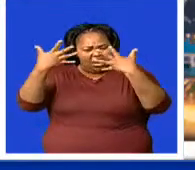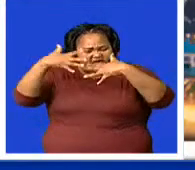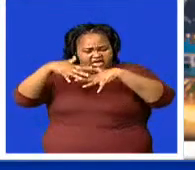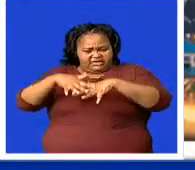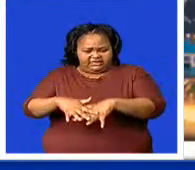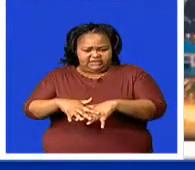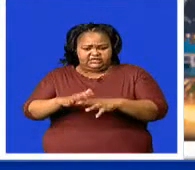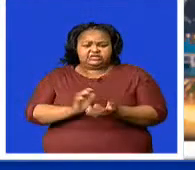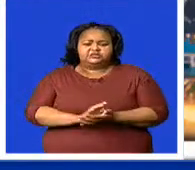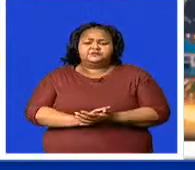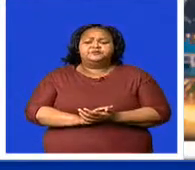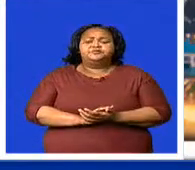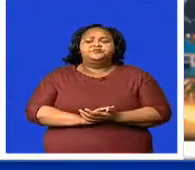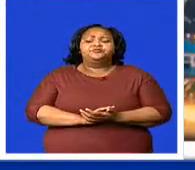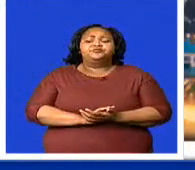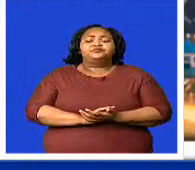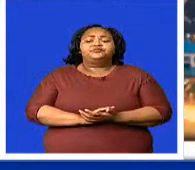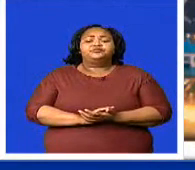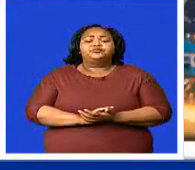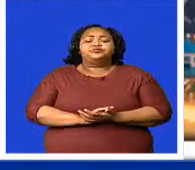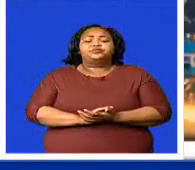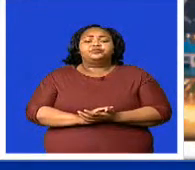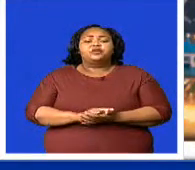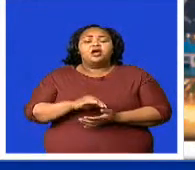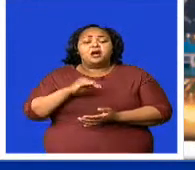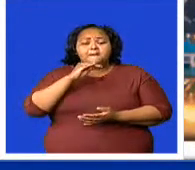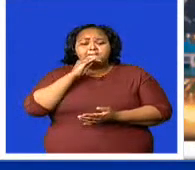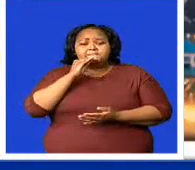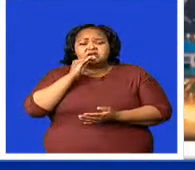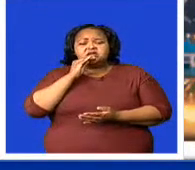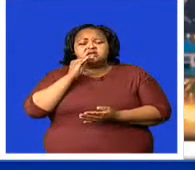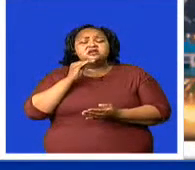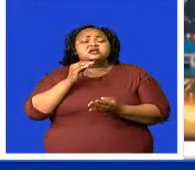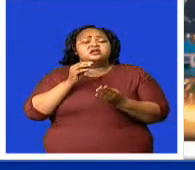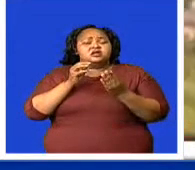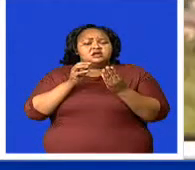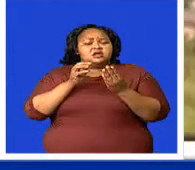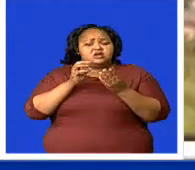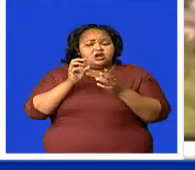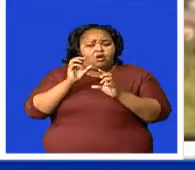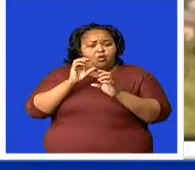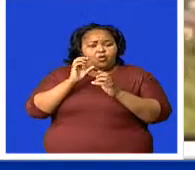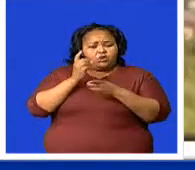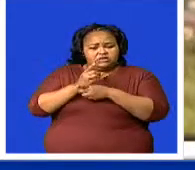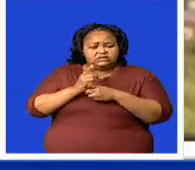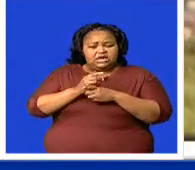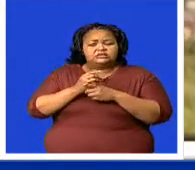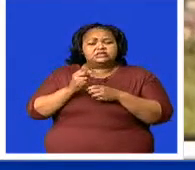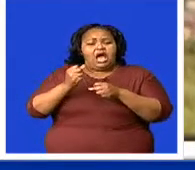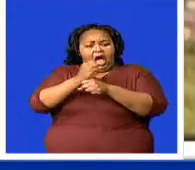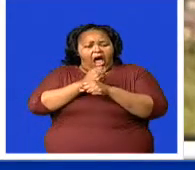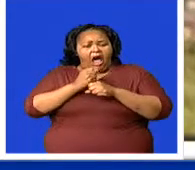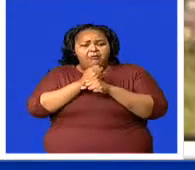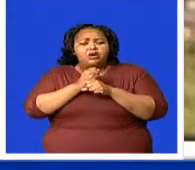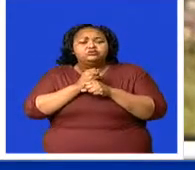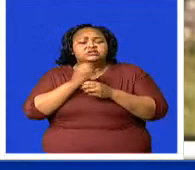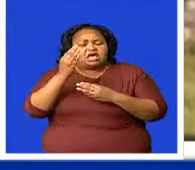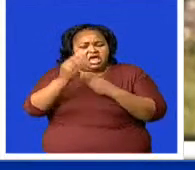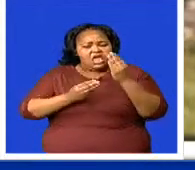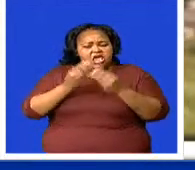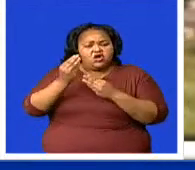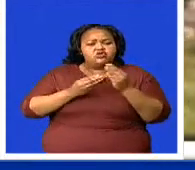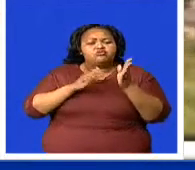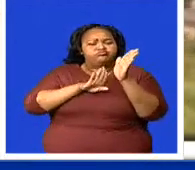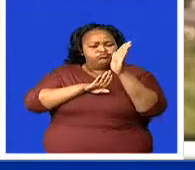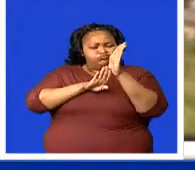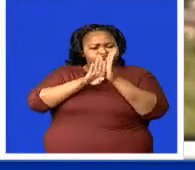Global Partnerships and Africa's Economic Resurgence. Although the Kingdom of Swatini is small in